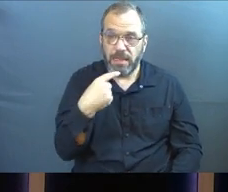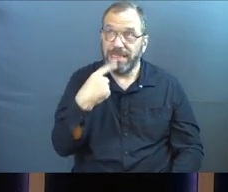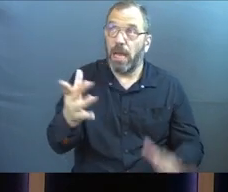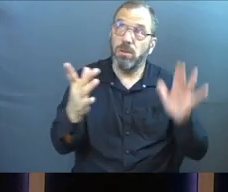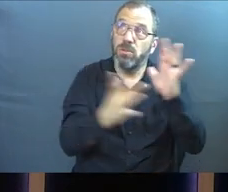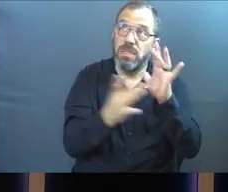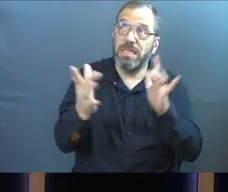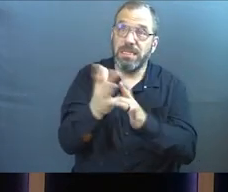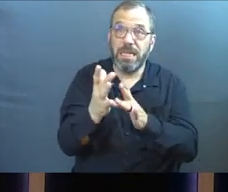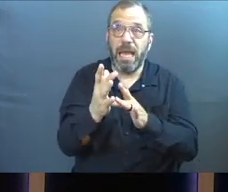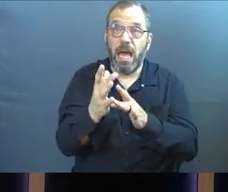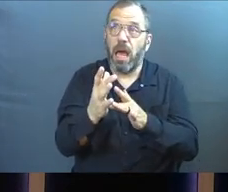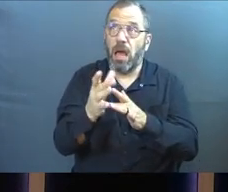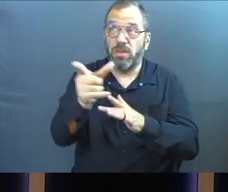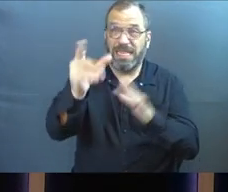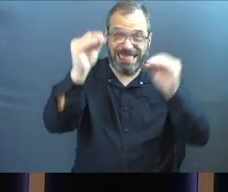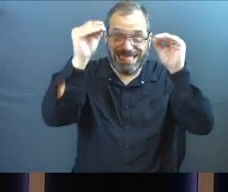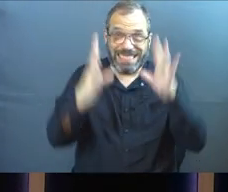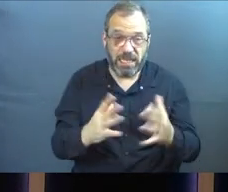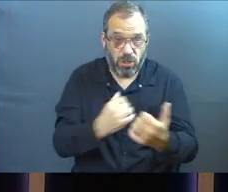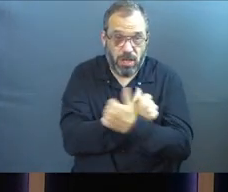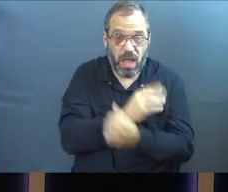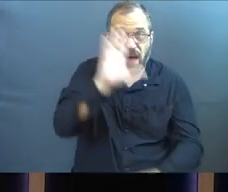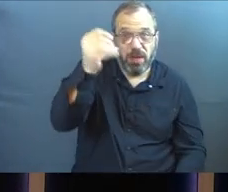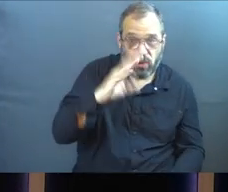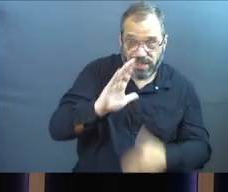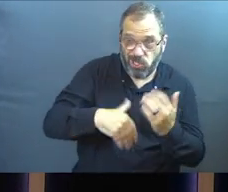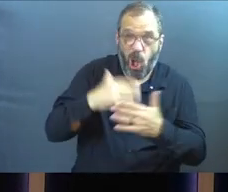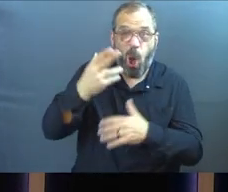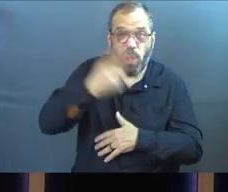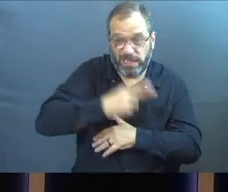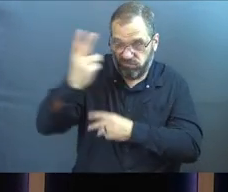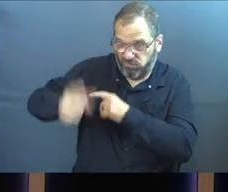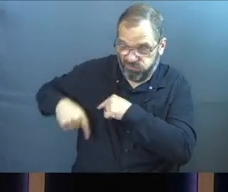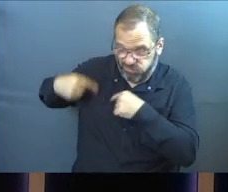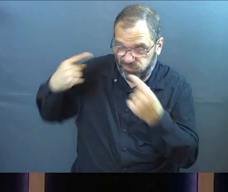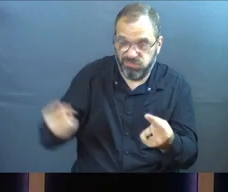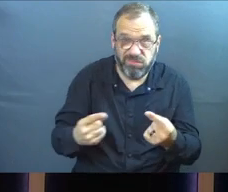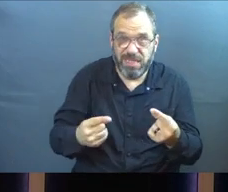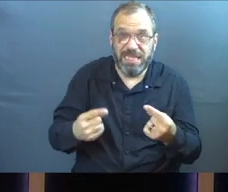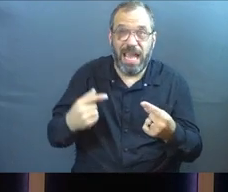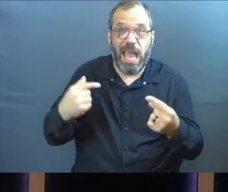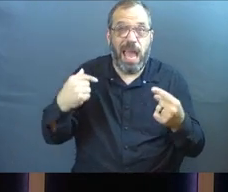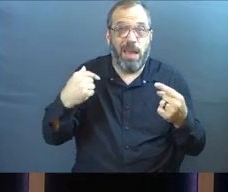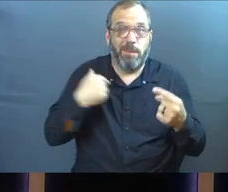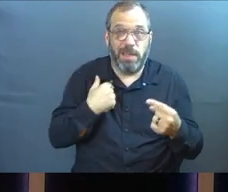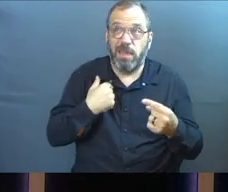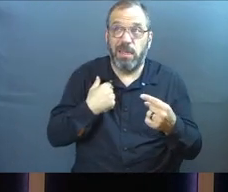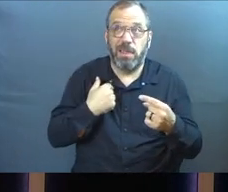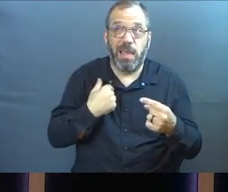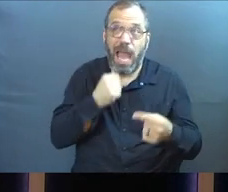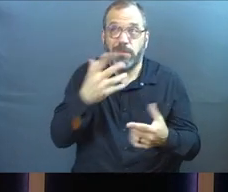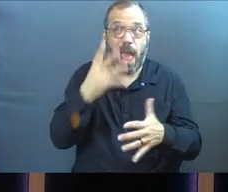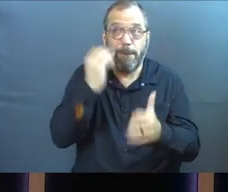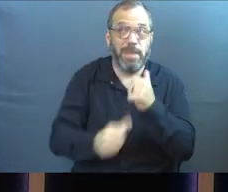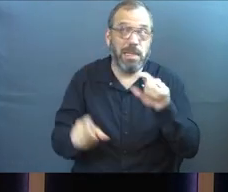to Jesus, the preeminent teacher of love and grace in all of human history, I am less barbaric than you, Jesus.